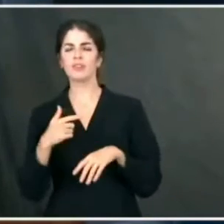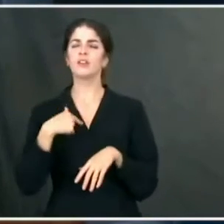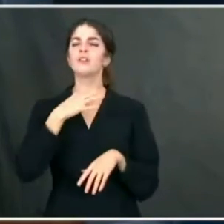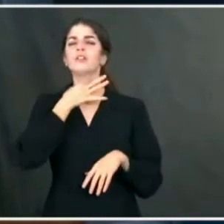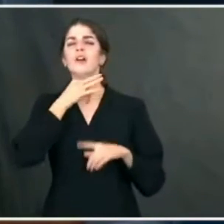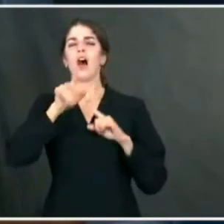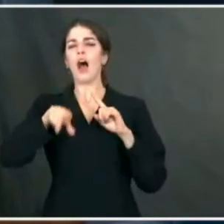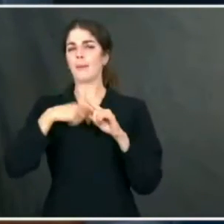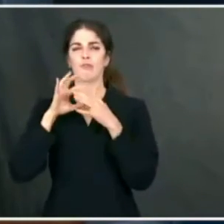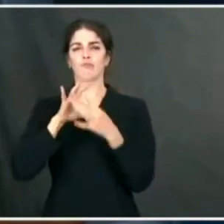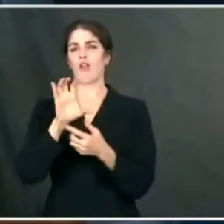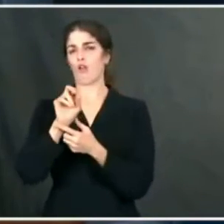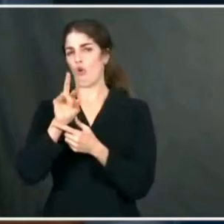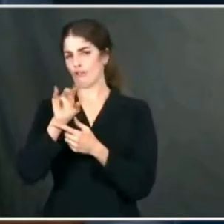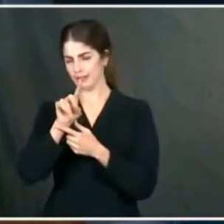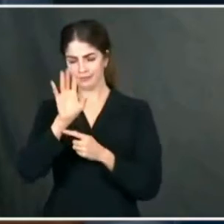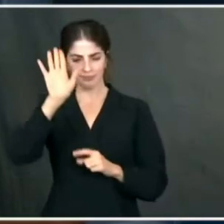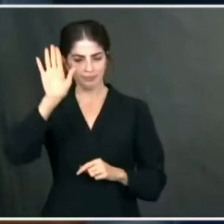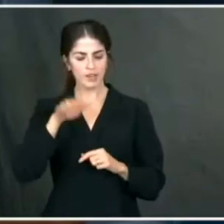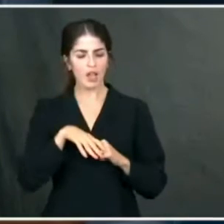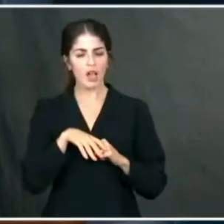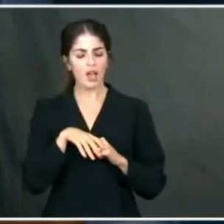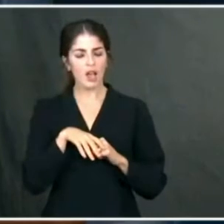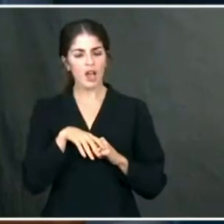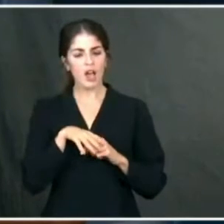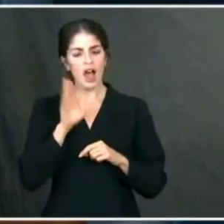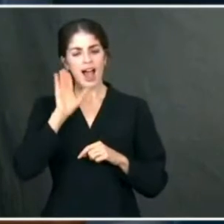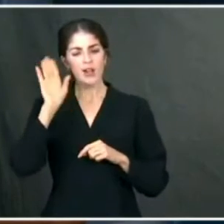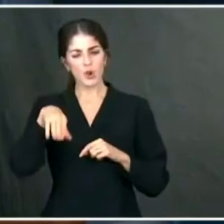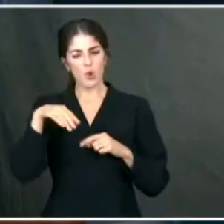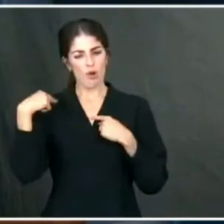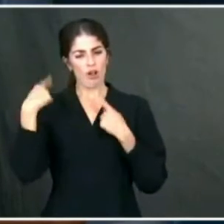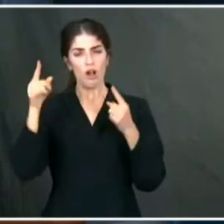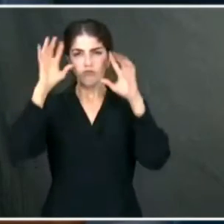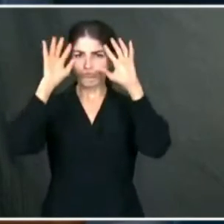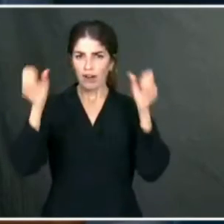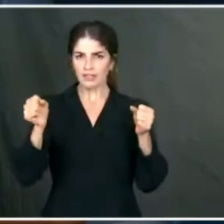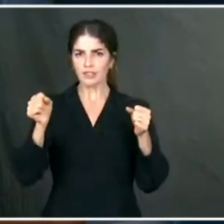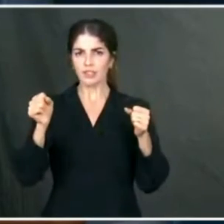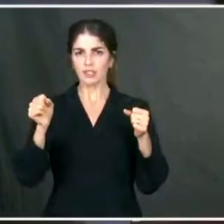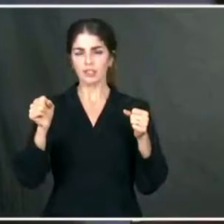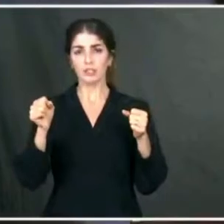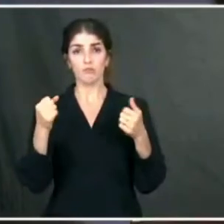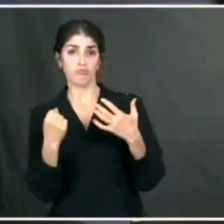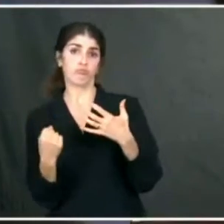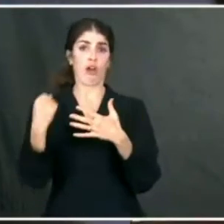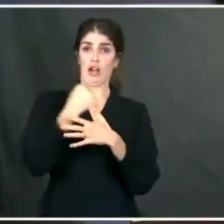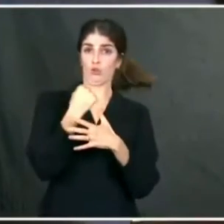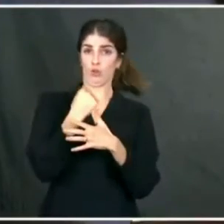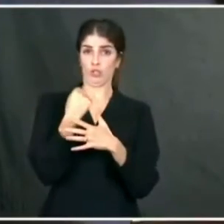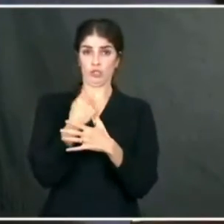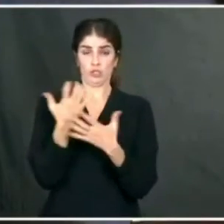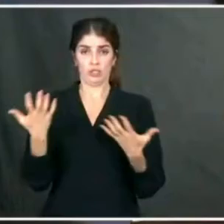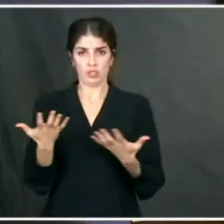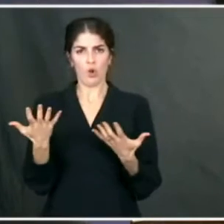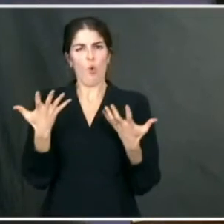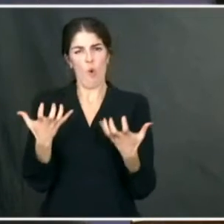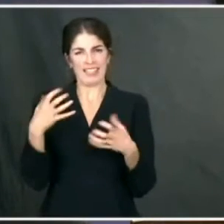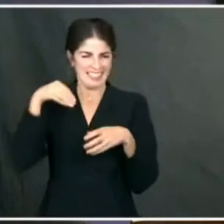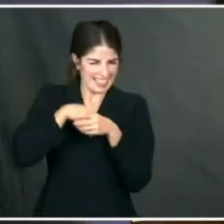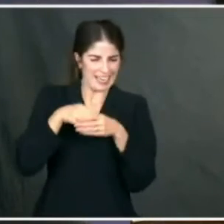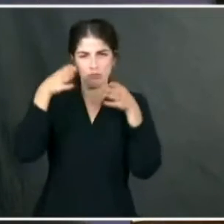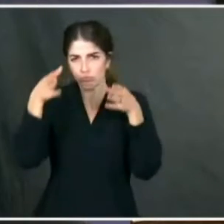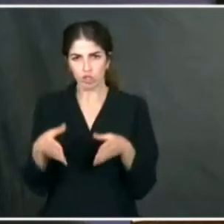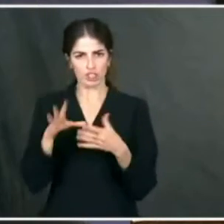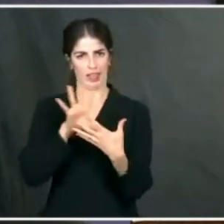back on something COVID-related. I know the President has obviously made a priority of resuming in-person learning in the first 100